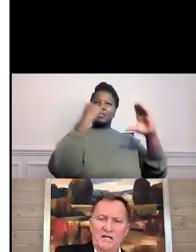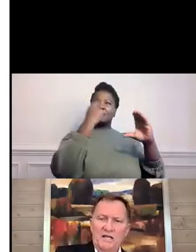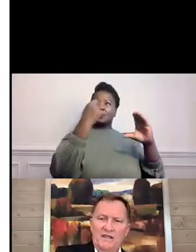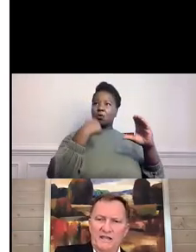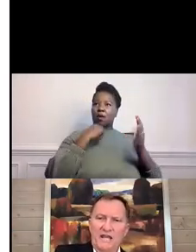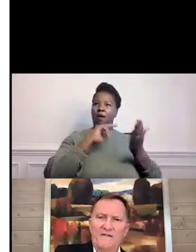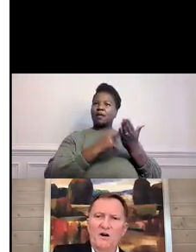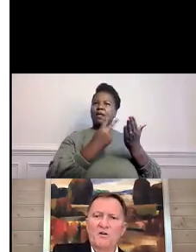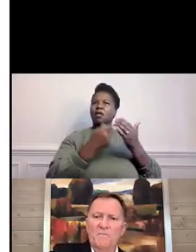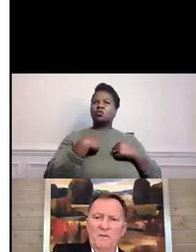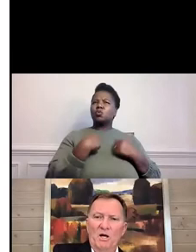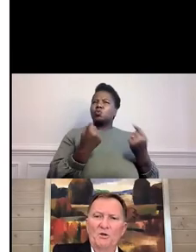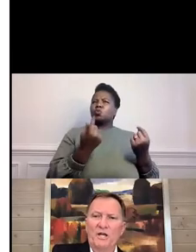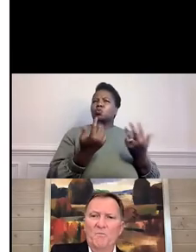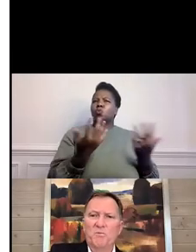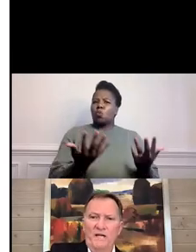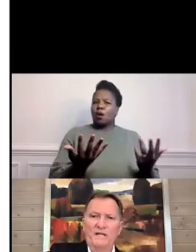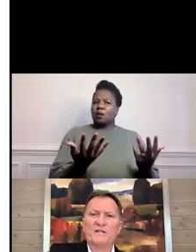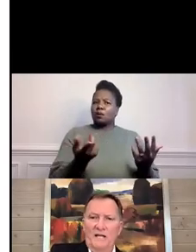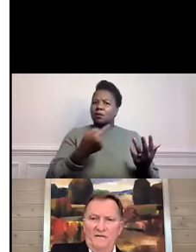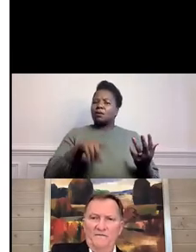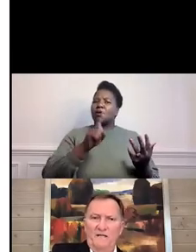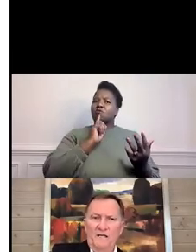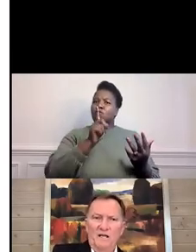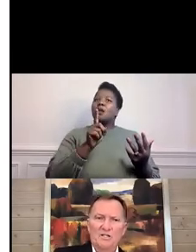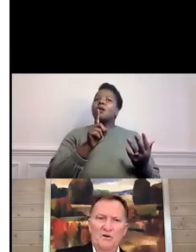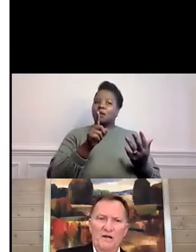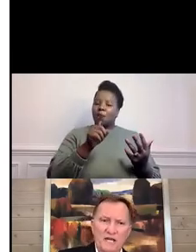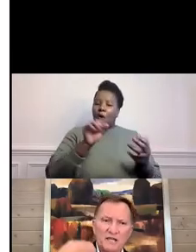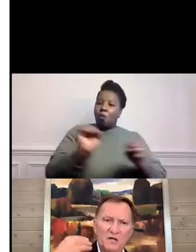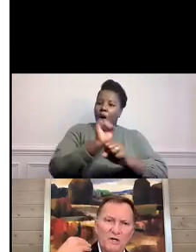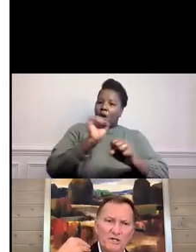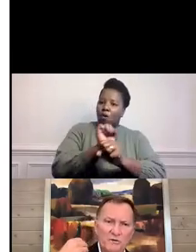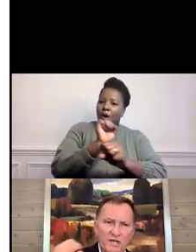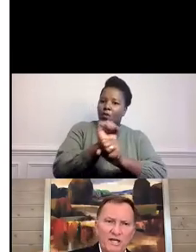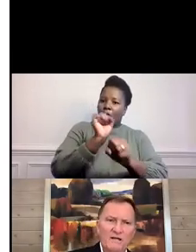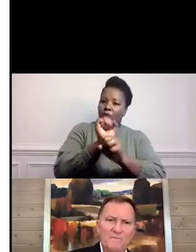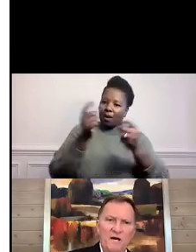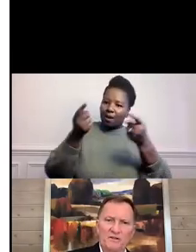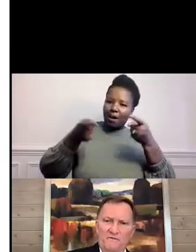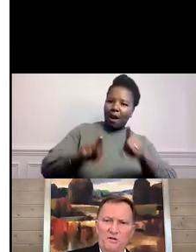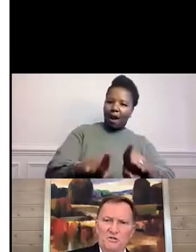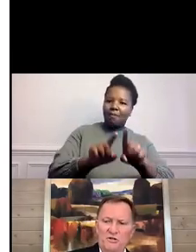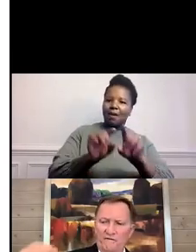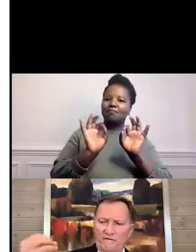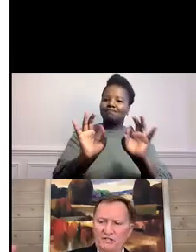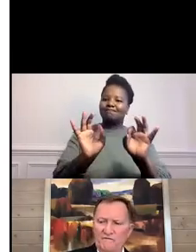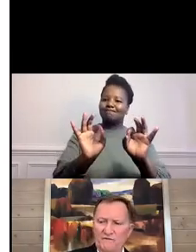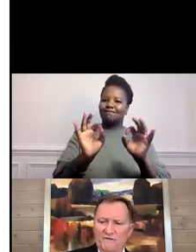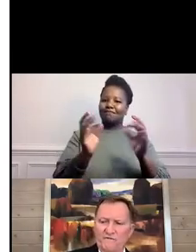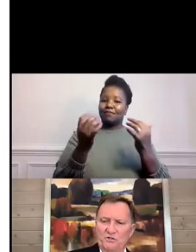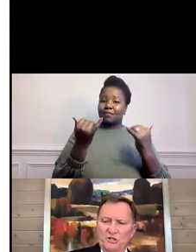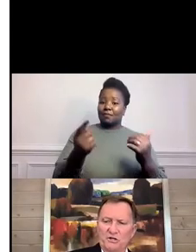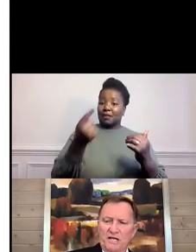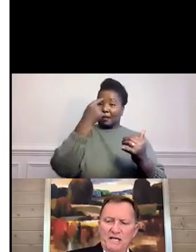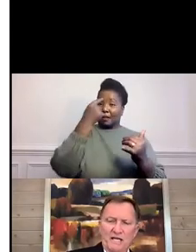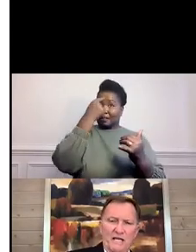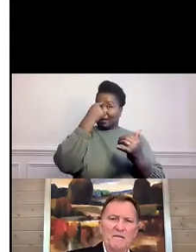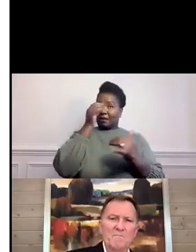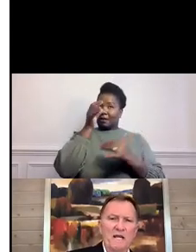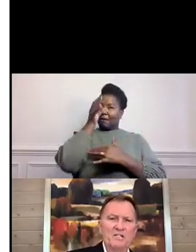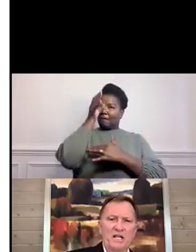that they felt compelled to help bring it to life. So I think that when you think about the future and a vision for the future,